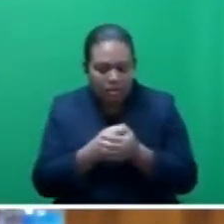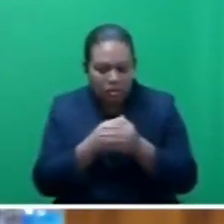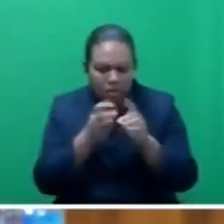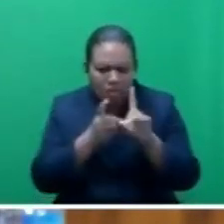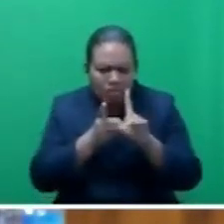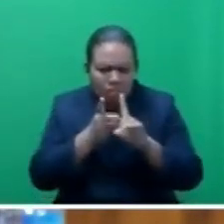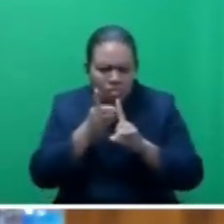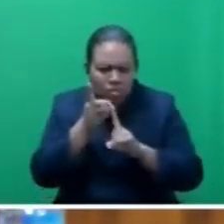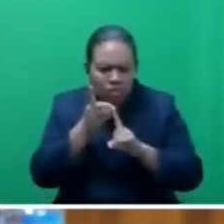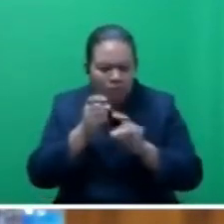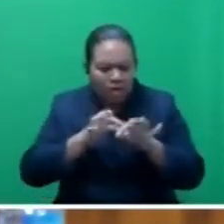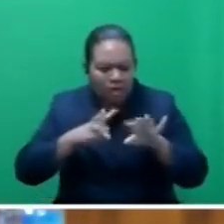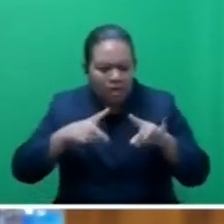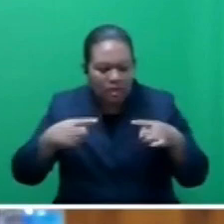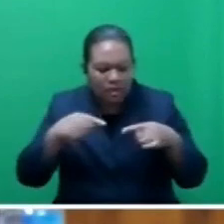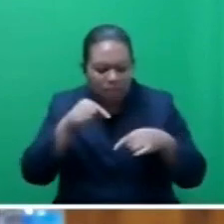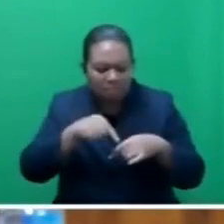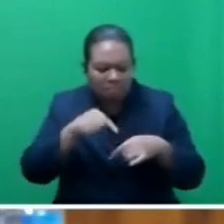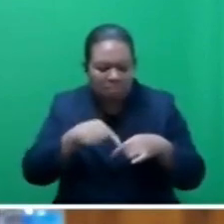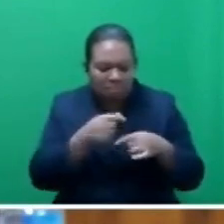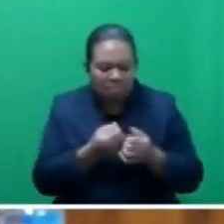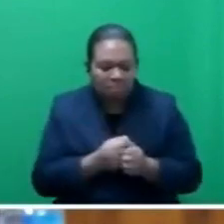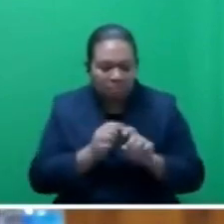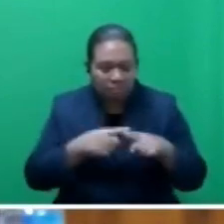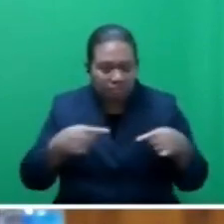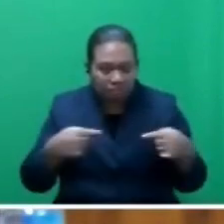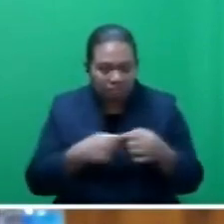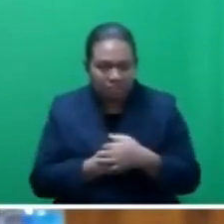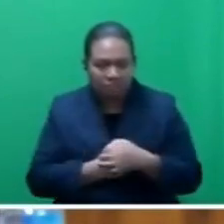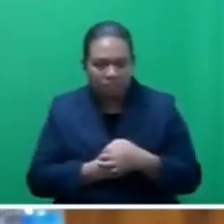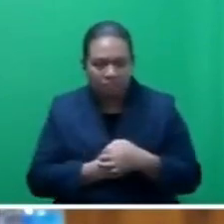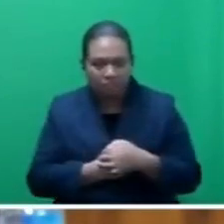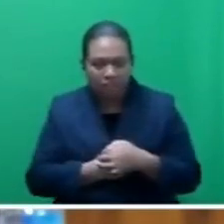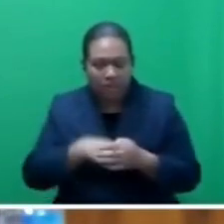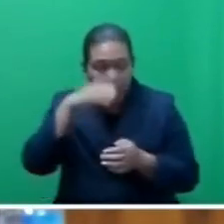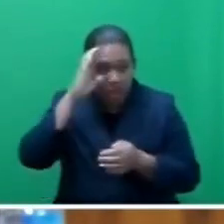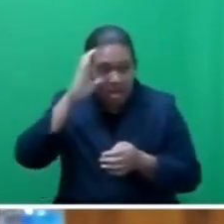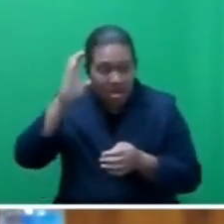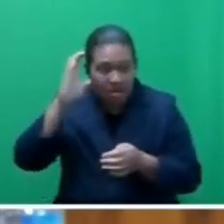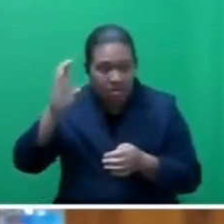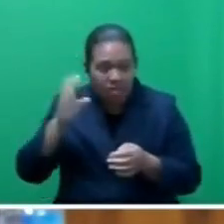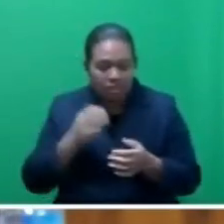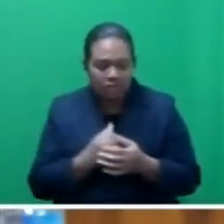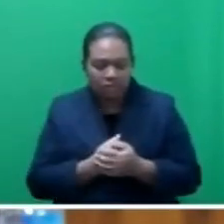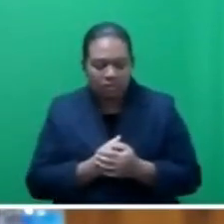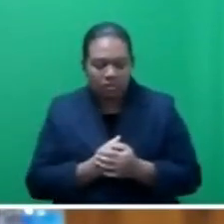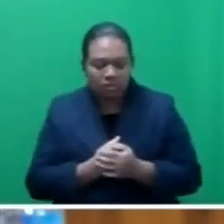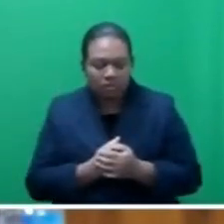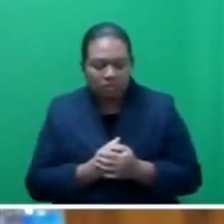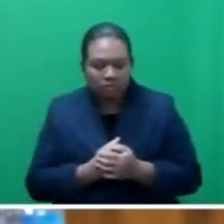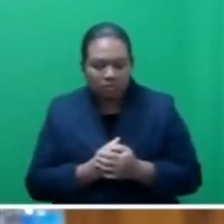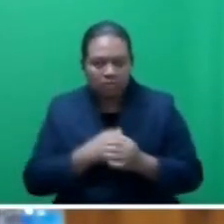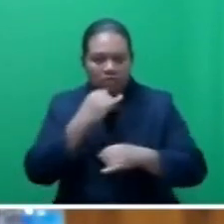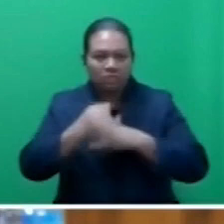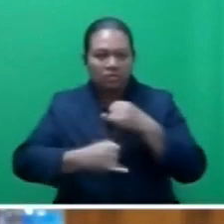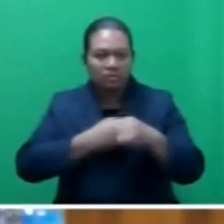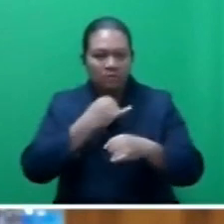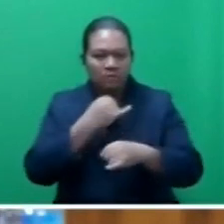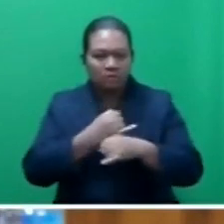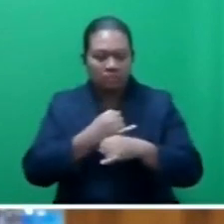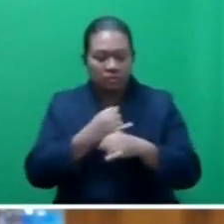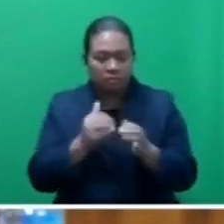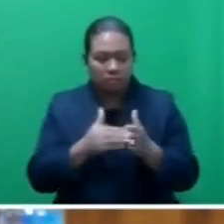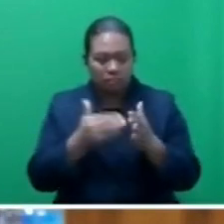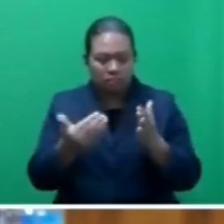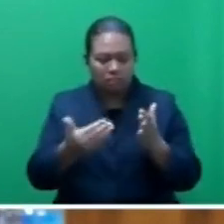productive capacity of those assets. Mr. Speaker, for our country, international benchmark is that